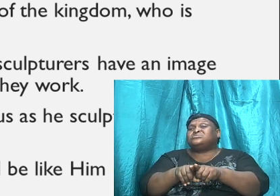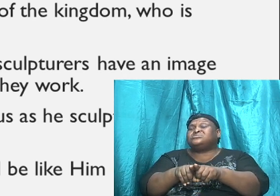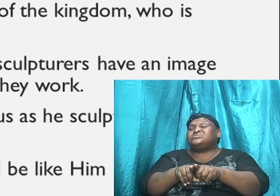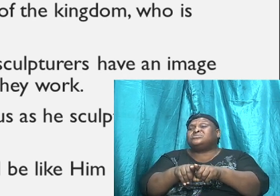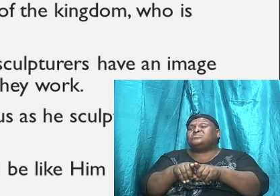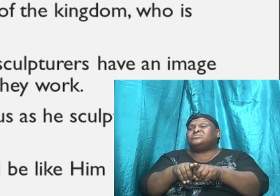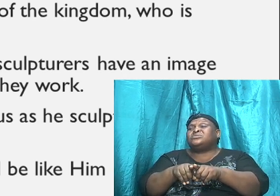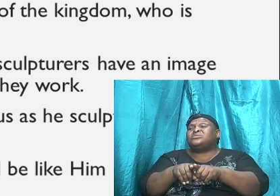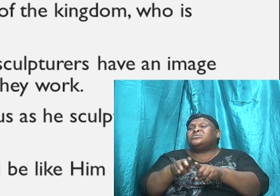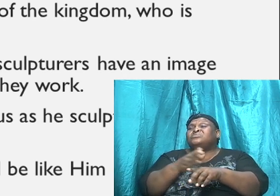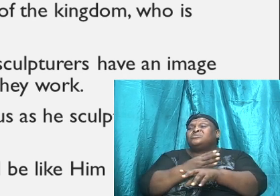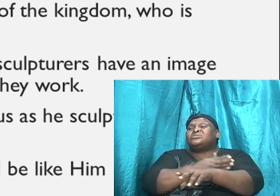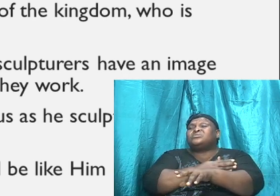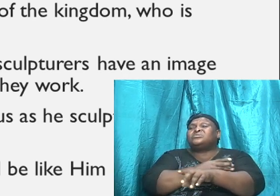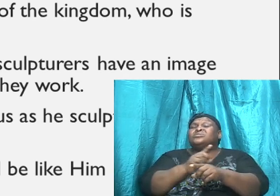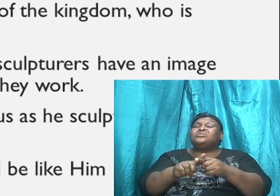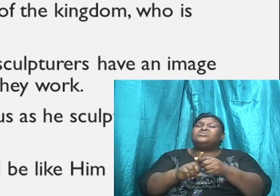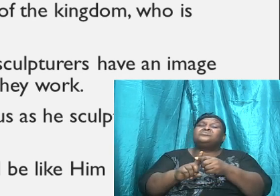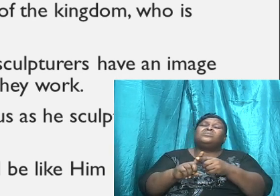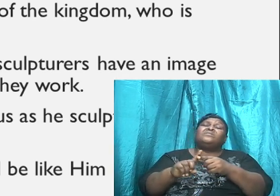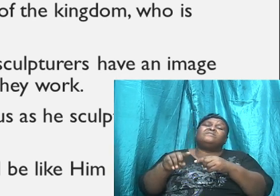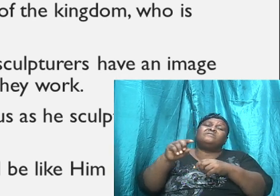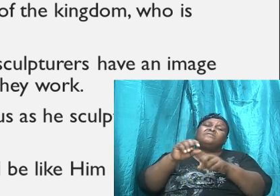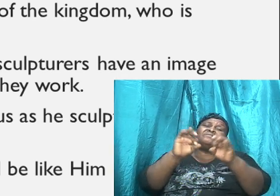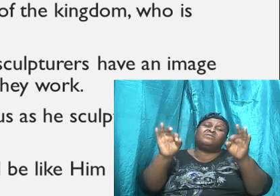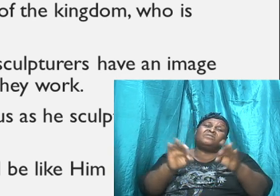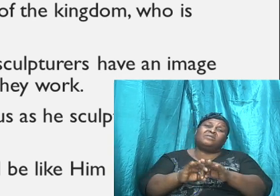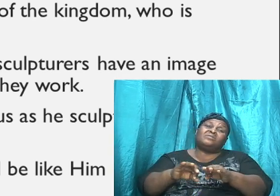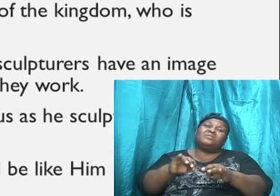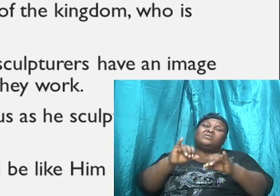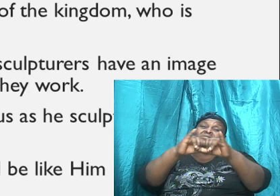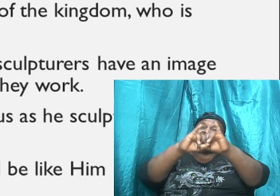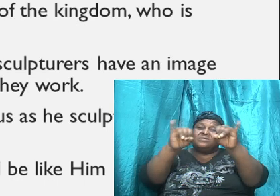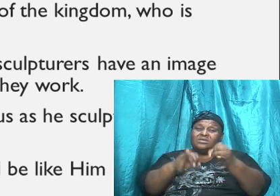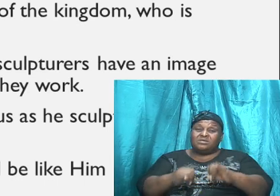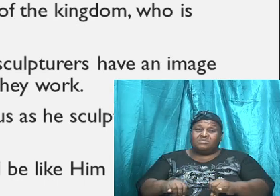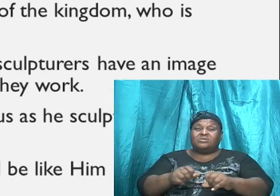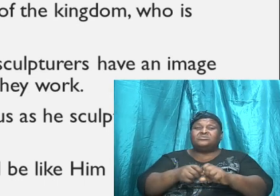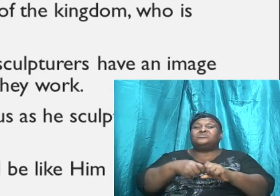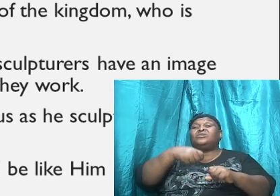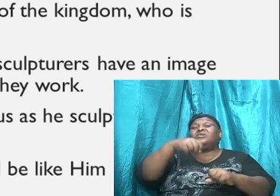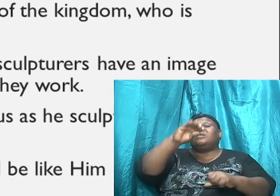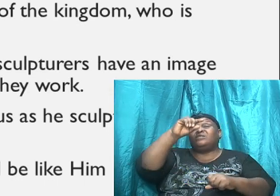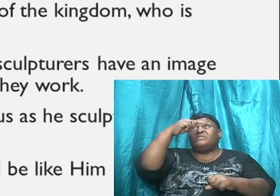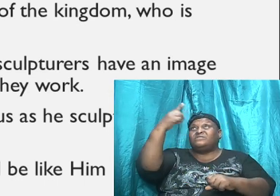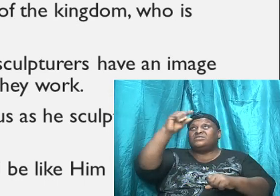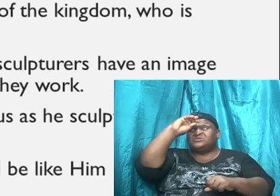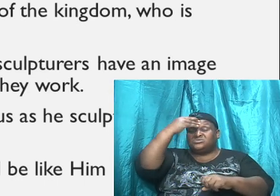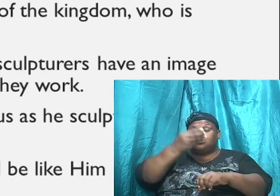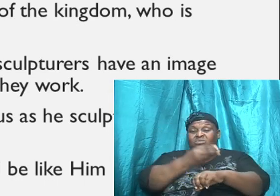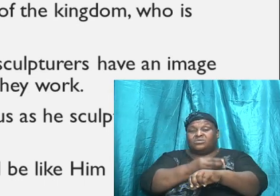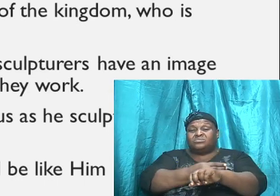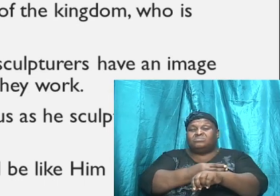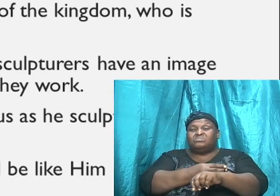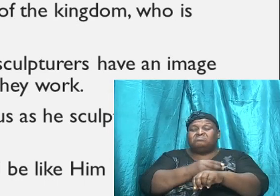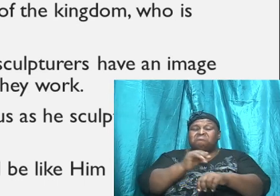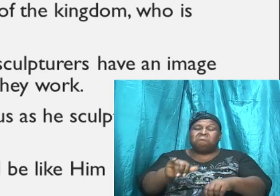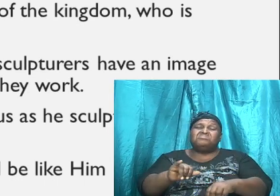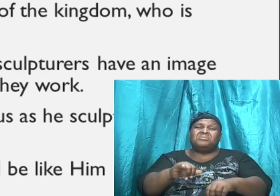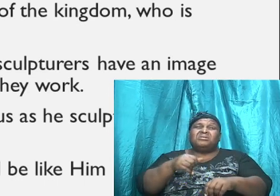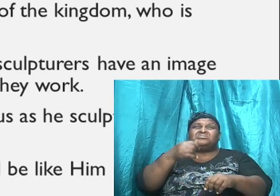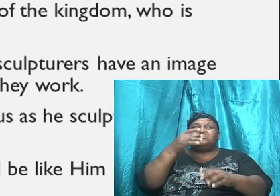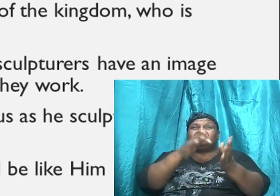to be conformed to the image of his son, that he might be the first